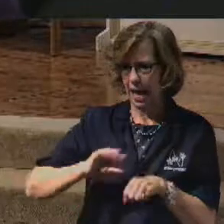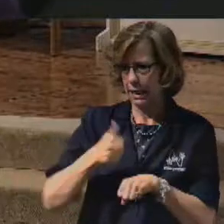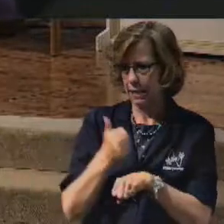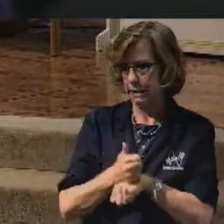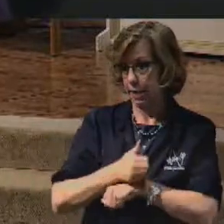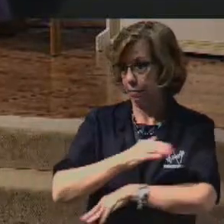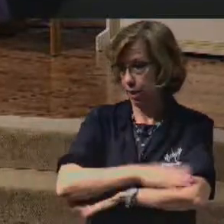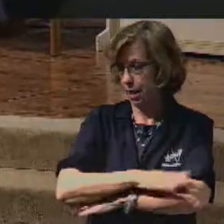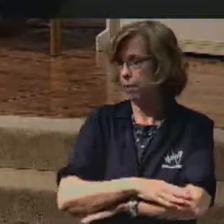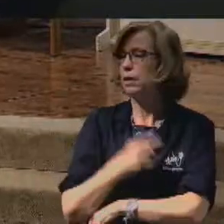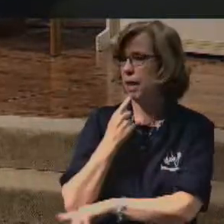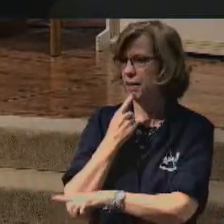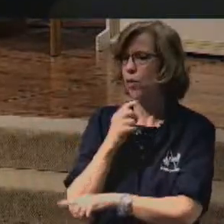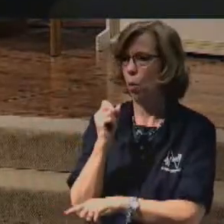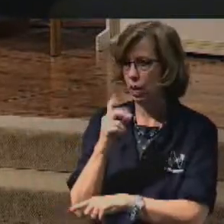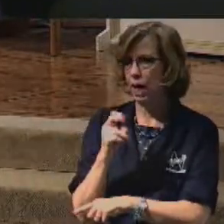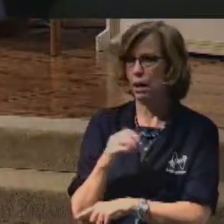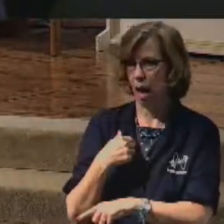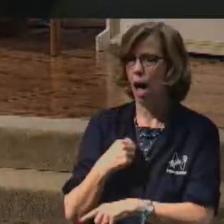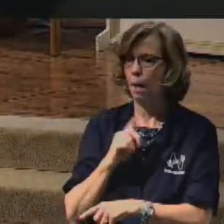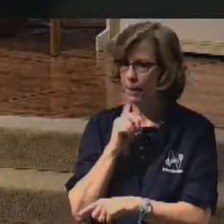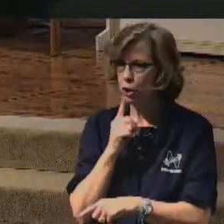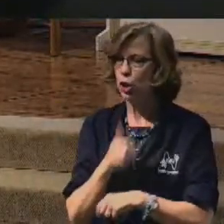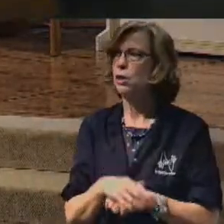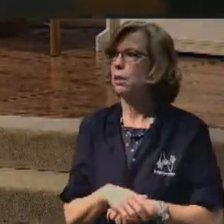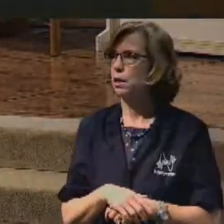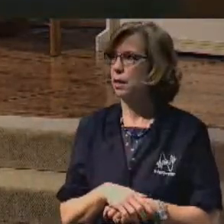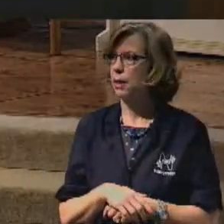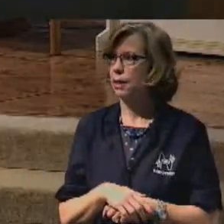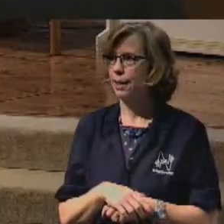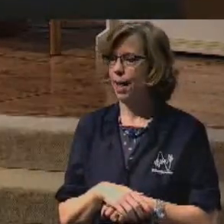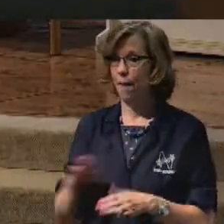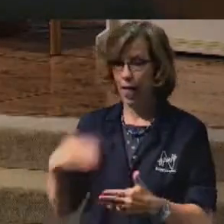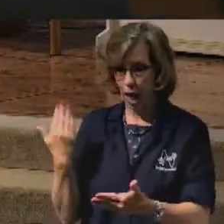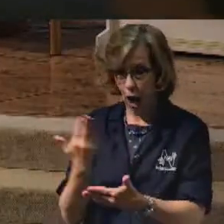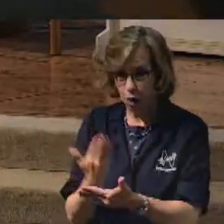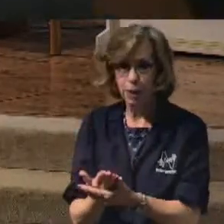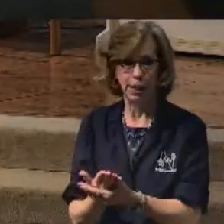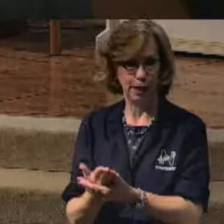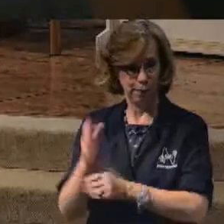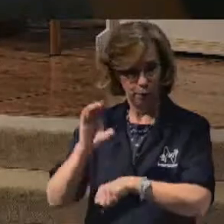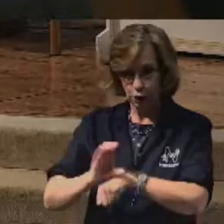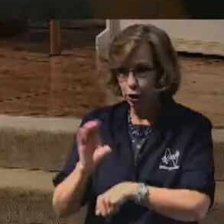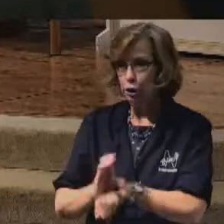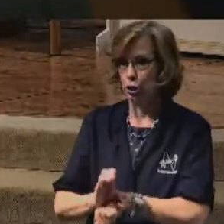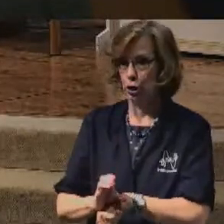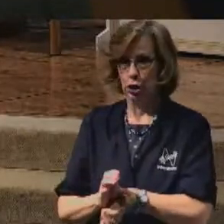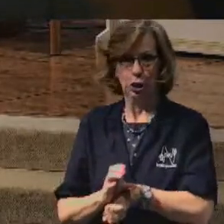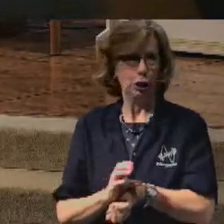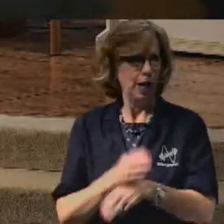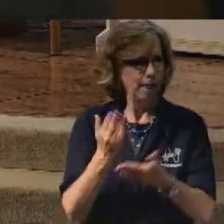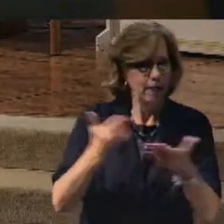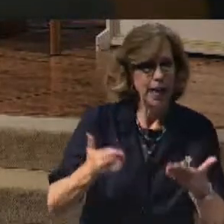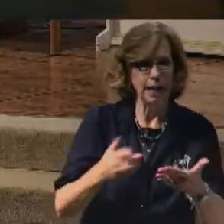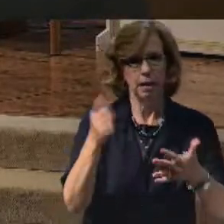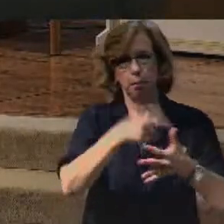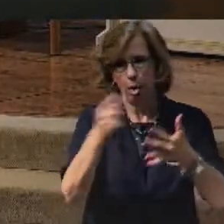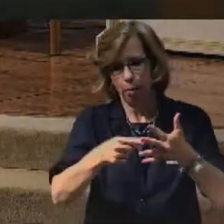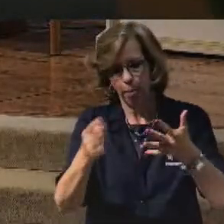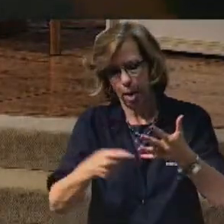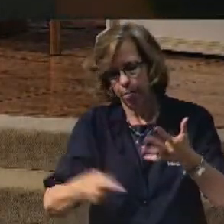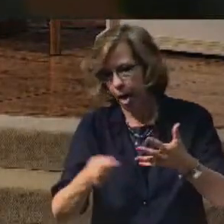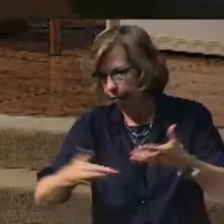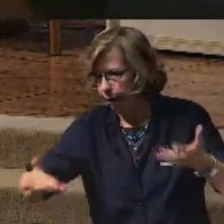said, I'll get that for you. And I thought, you know, whenever we're at the church, there's this or that. A wall falls over like it did last night.